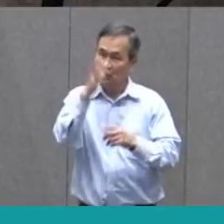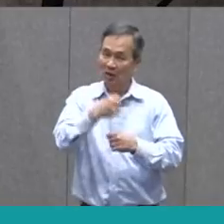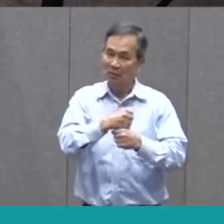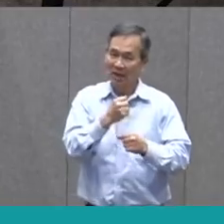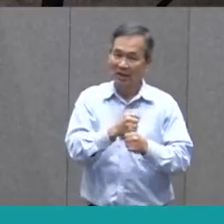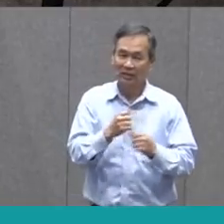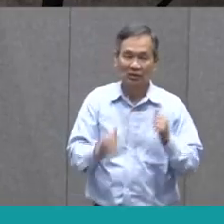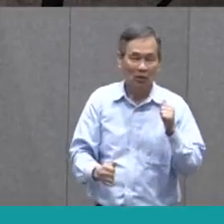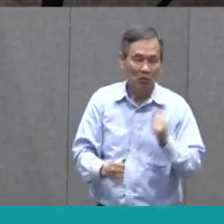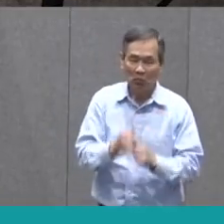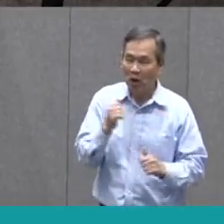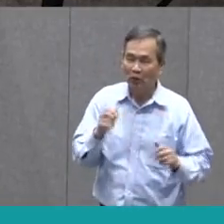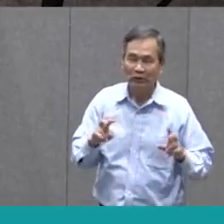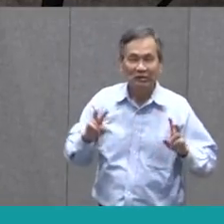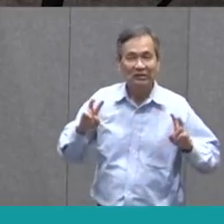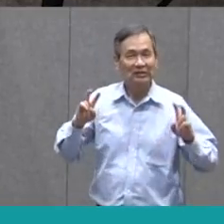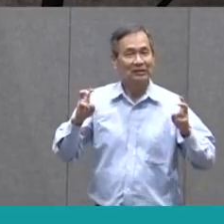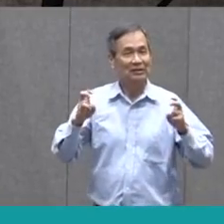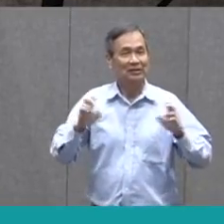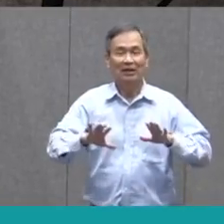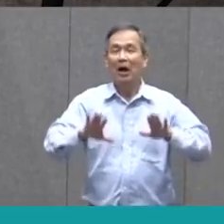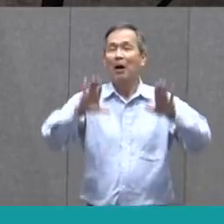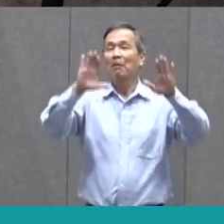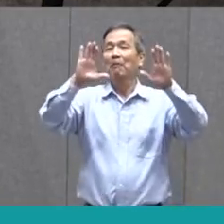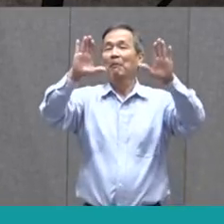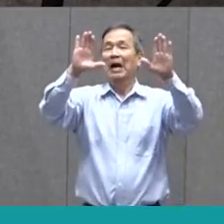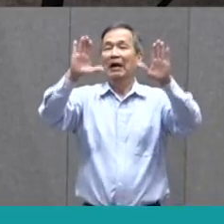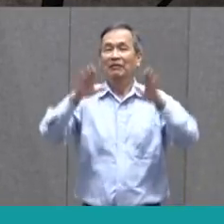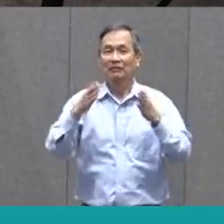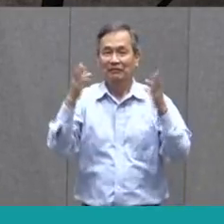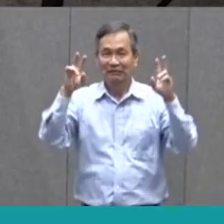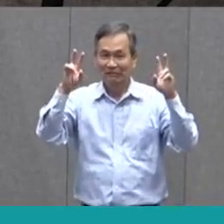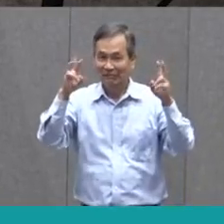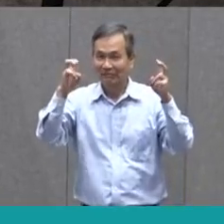the most magnificent thing.